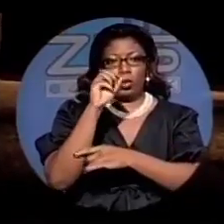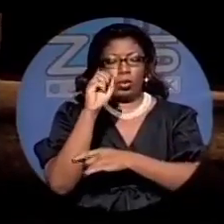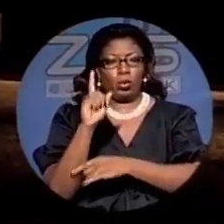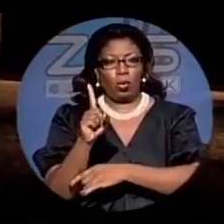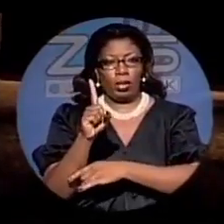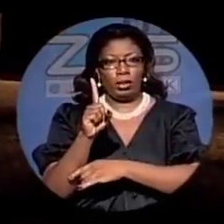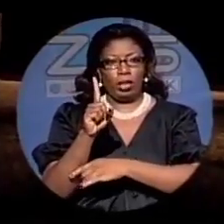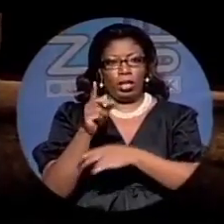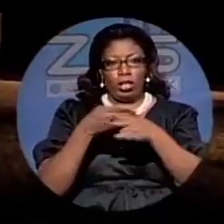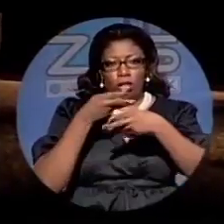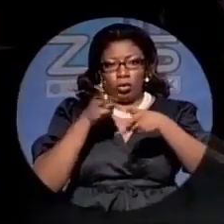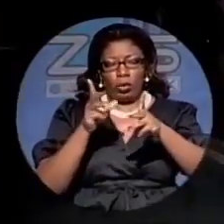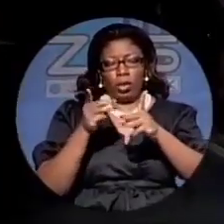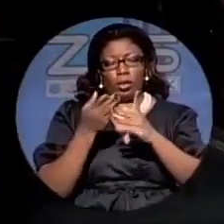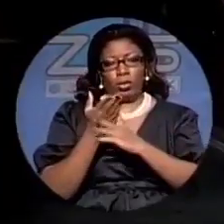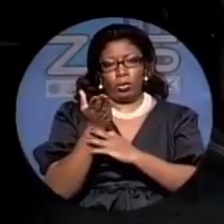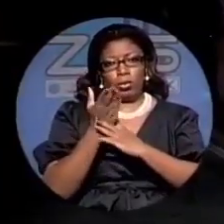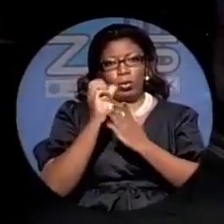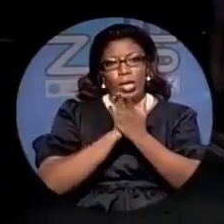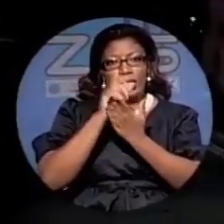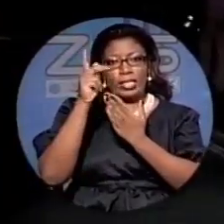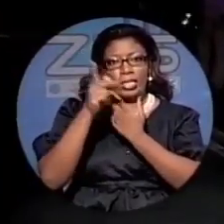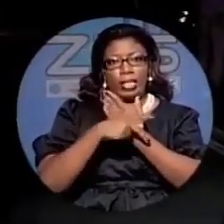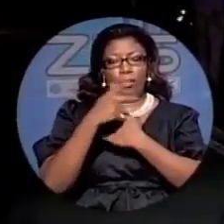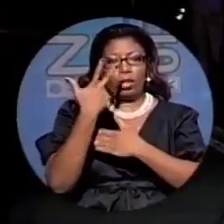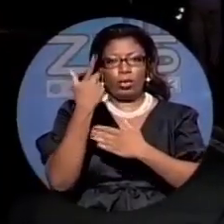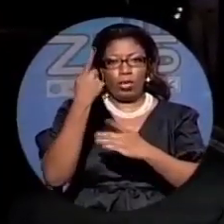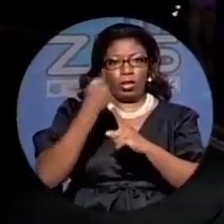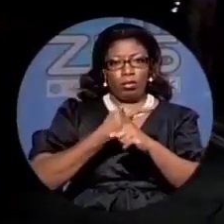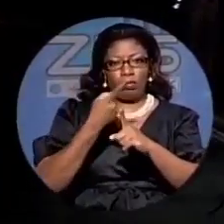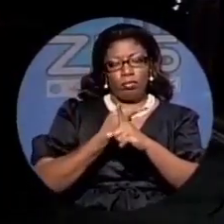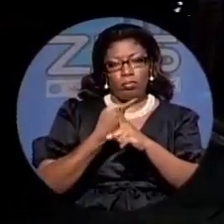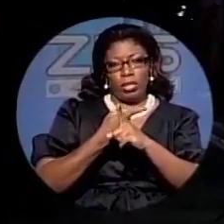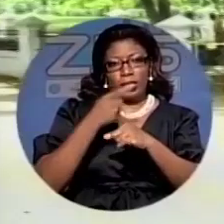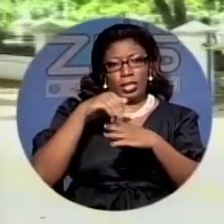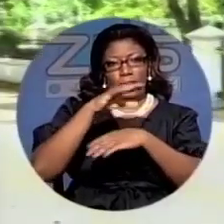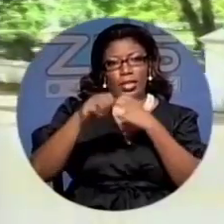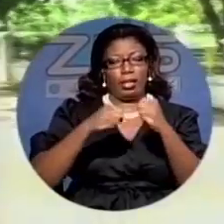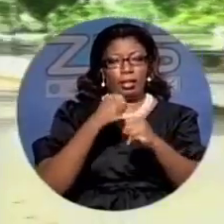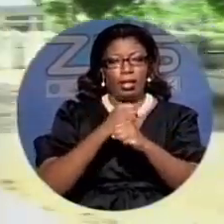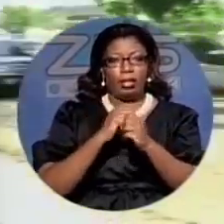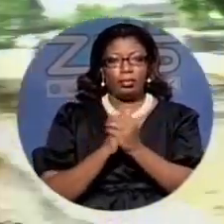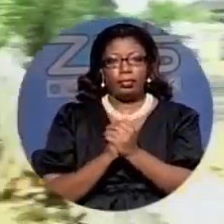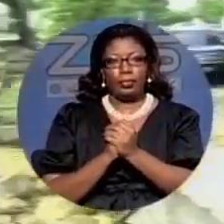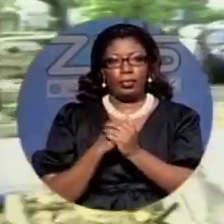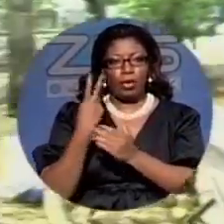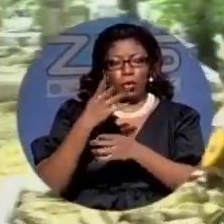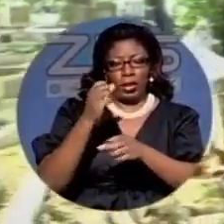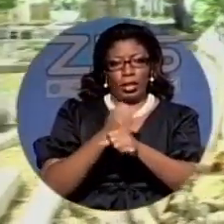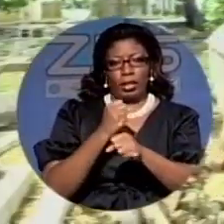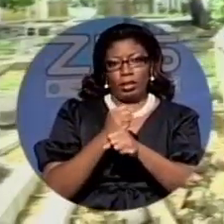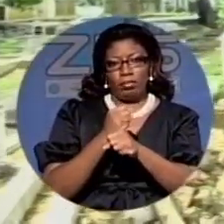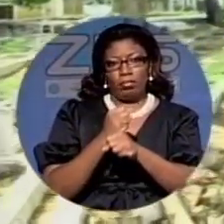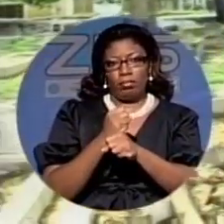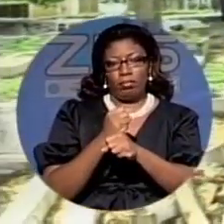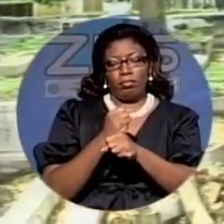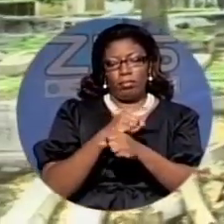midway through September and with more than three months left in the year. We didn't get into this situation